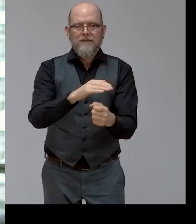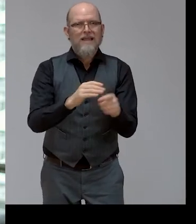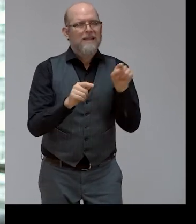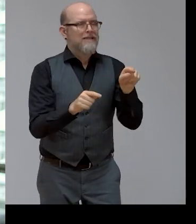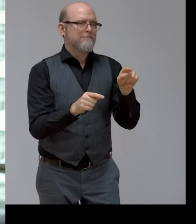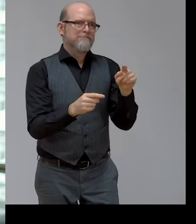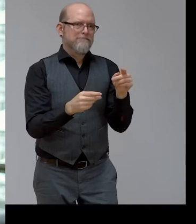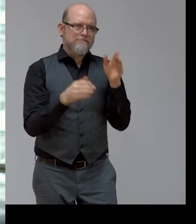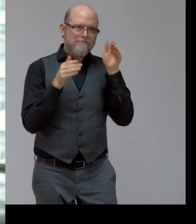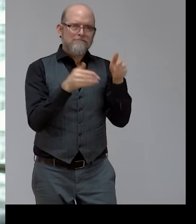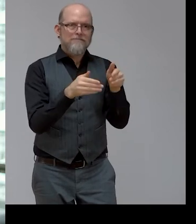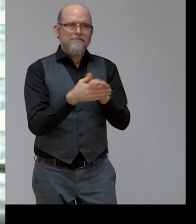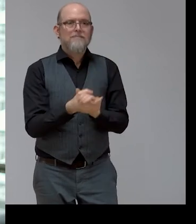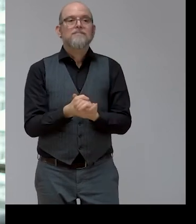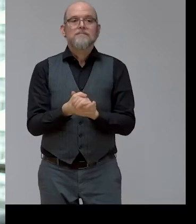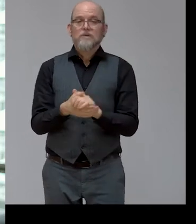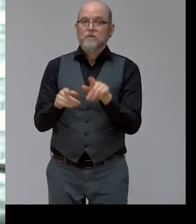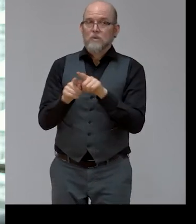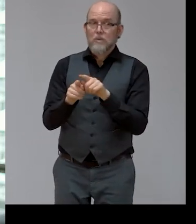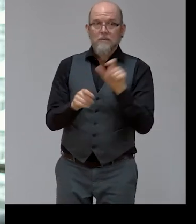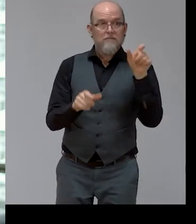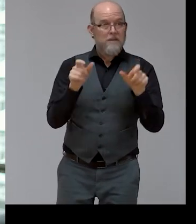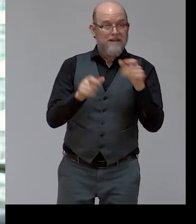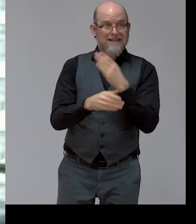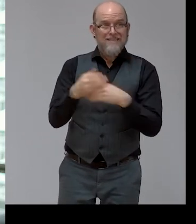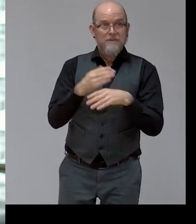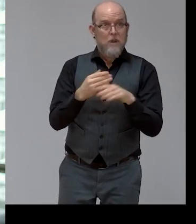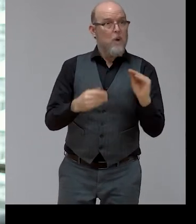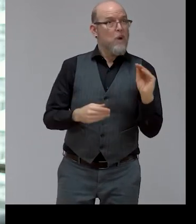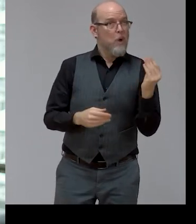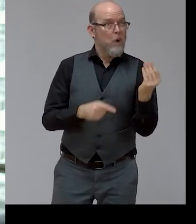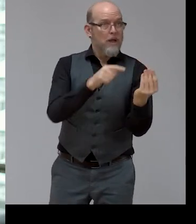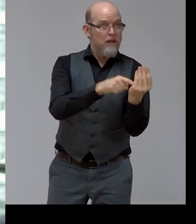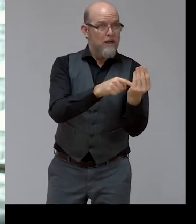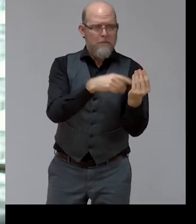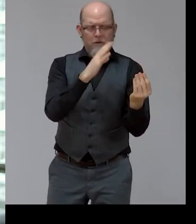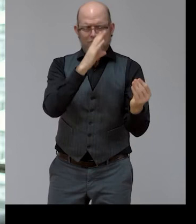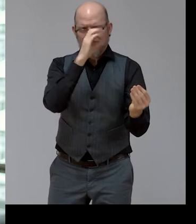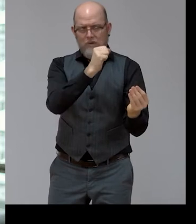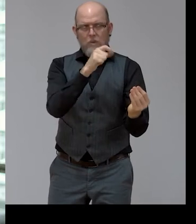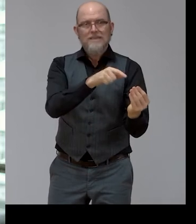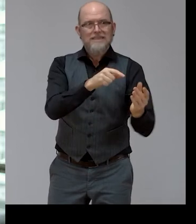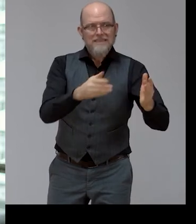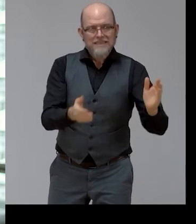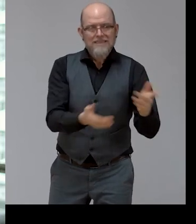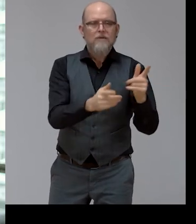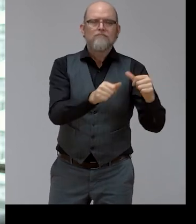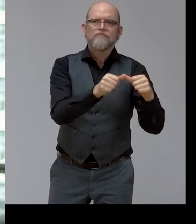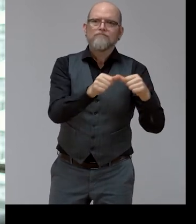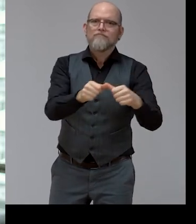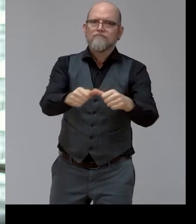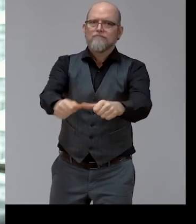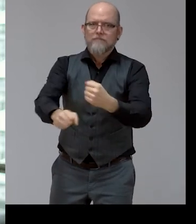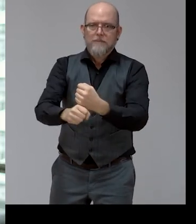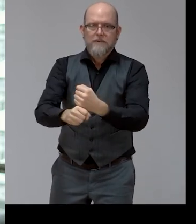with disabilities. Finally, the European Skills Agenda